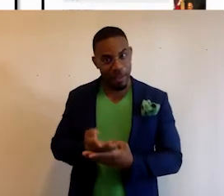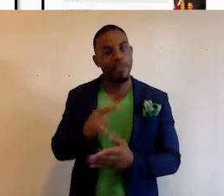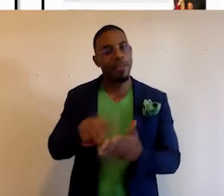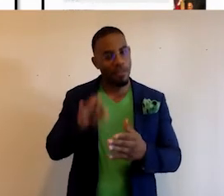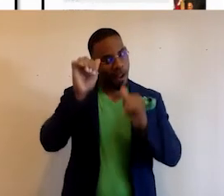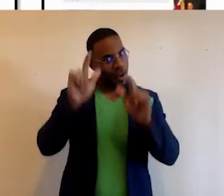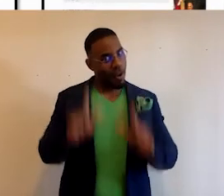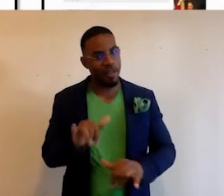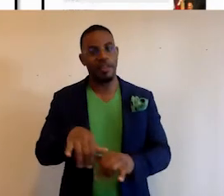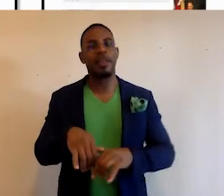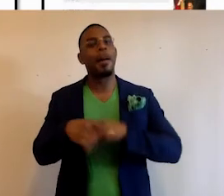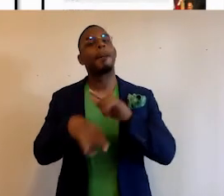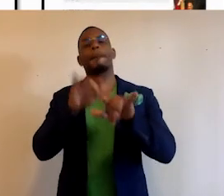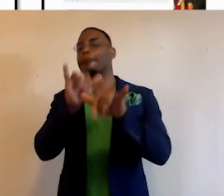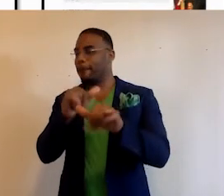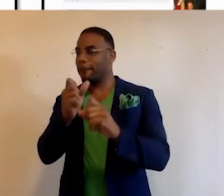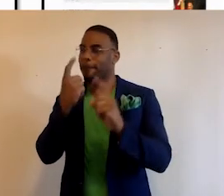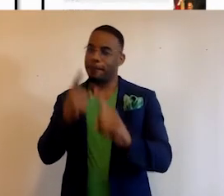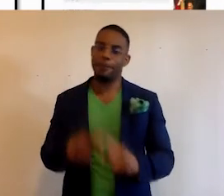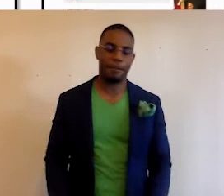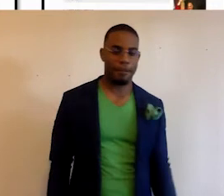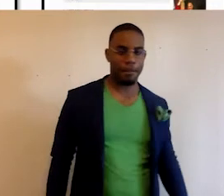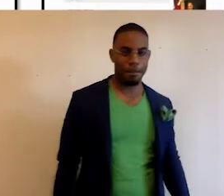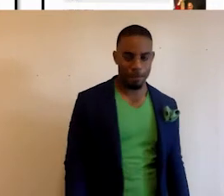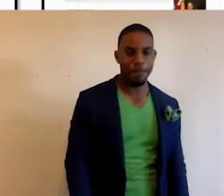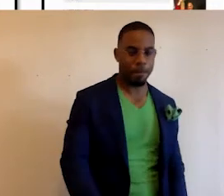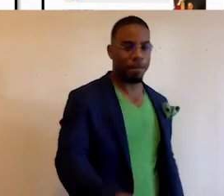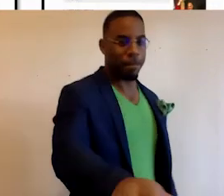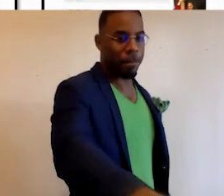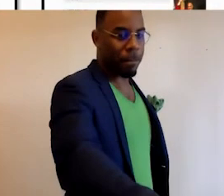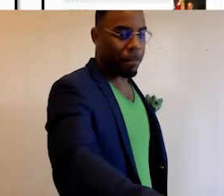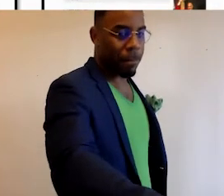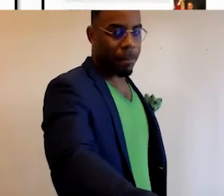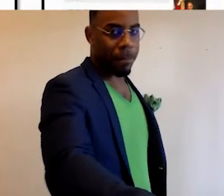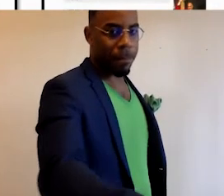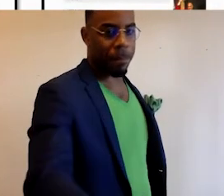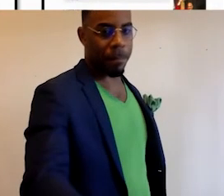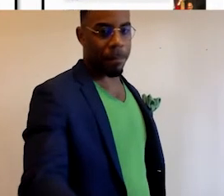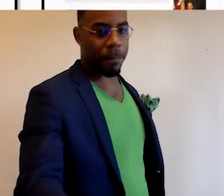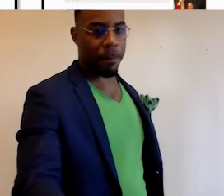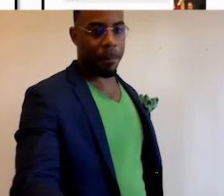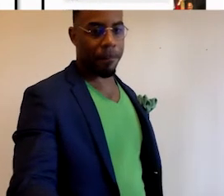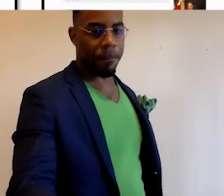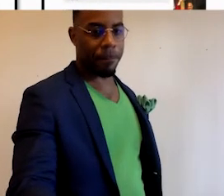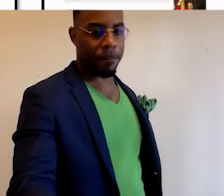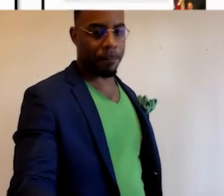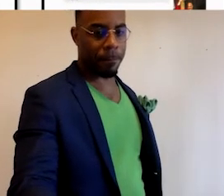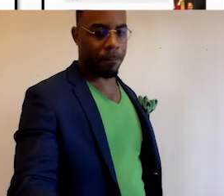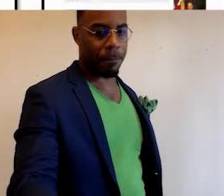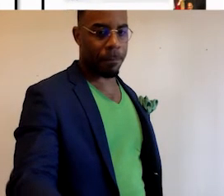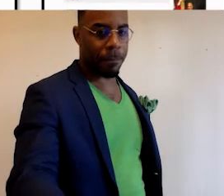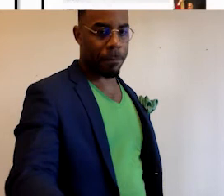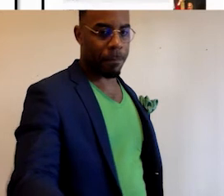you can find out all of that. And that's what we're trying to do on our platform. Now, let me take one second and shut this down so that I can actually